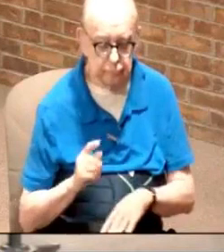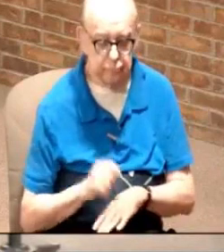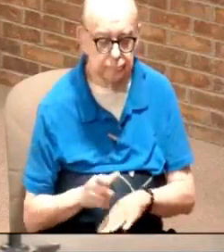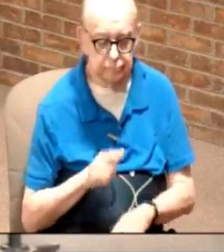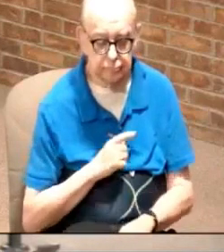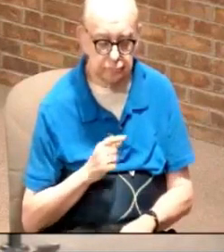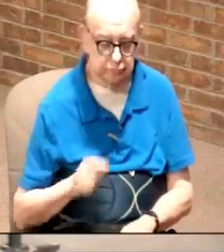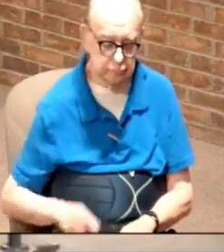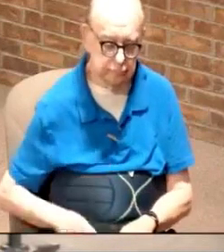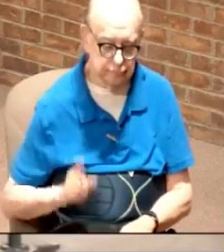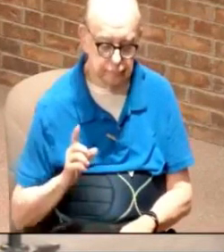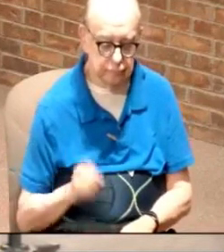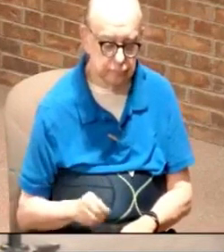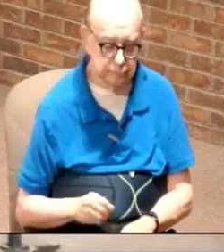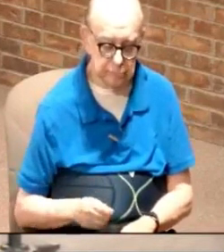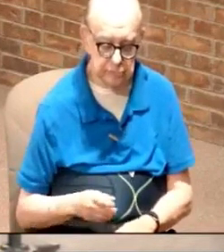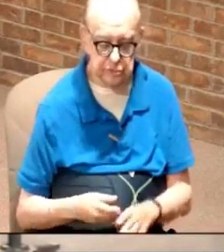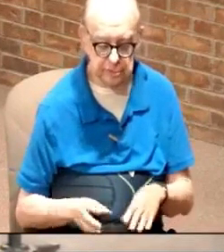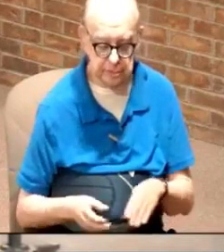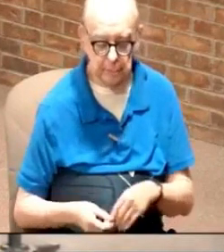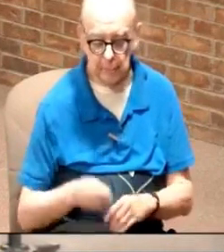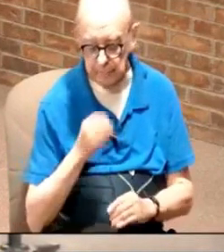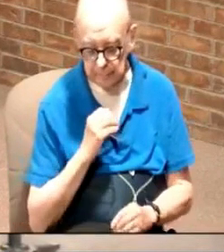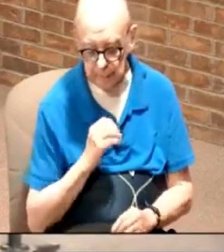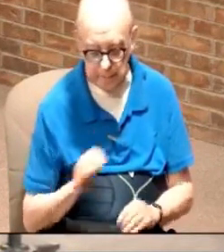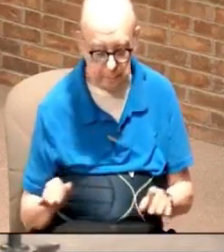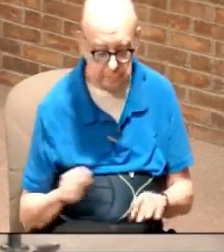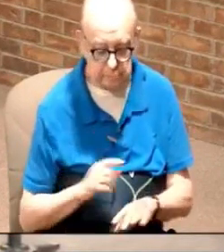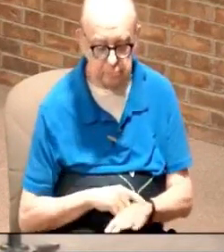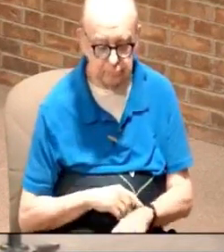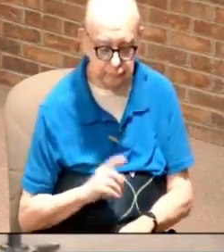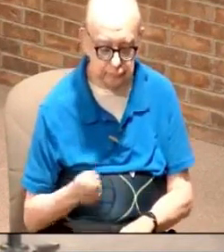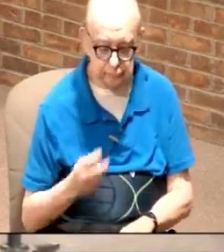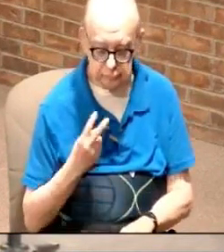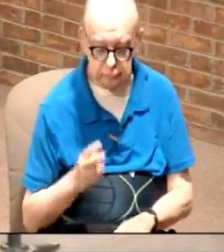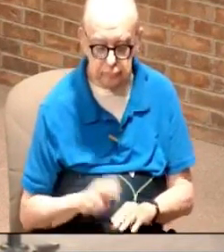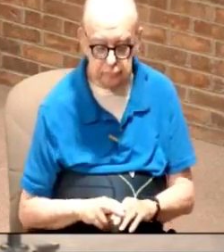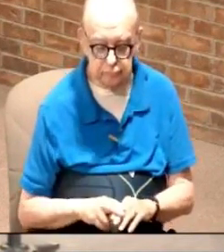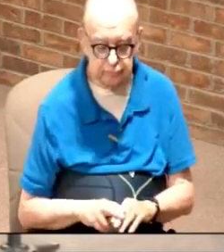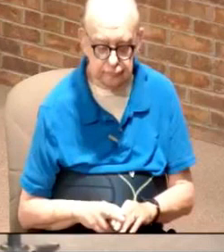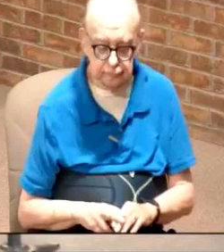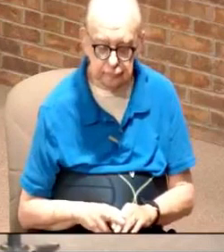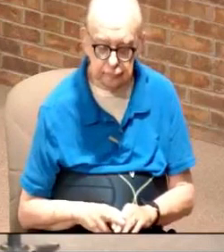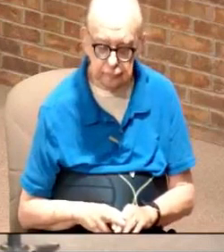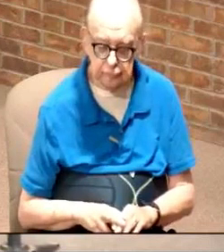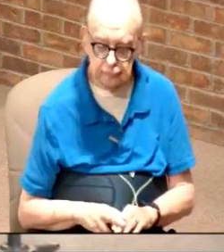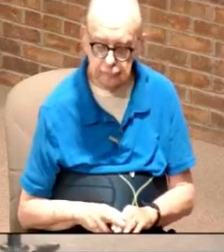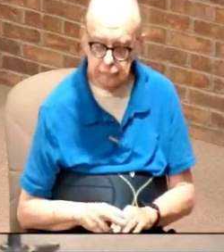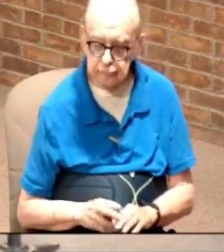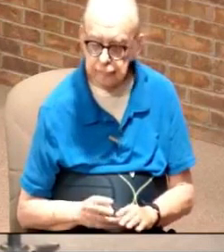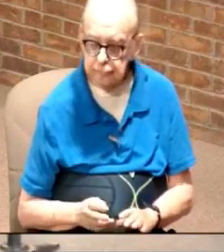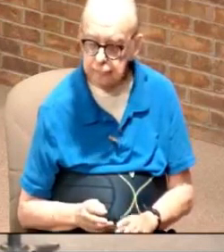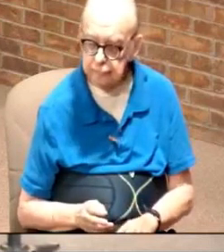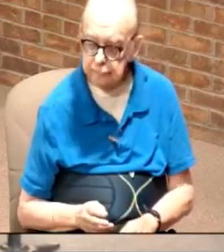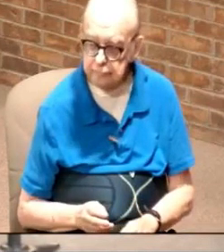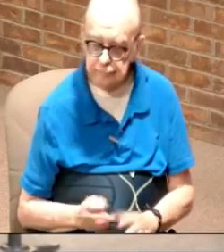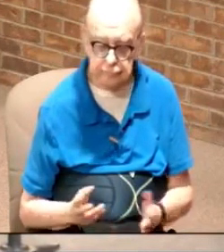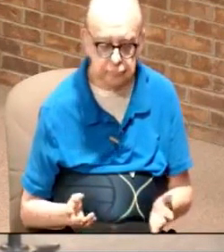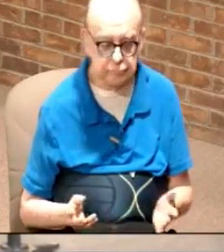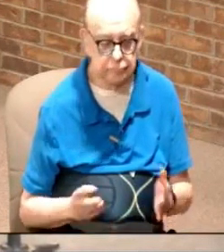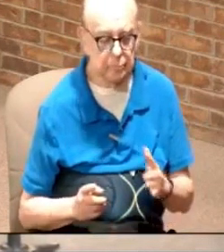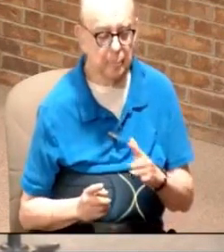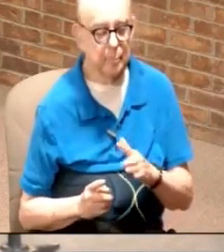of the Lord and you shouldn't be putting that stuff in there and at the same time you would sit down at a potluck